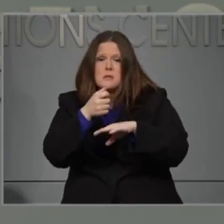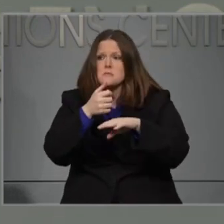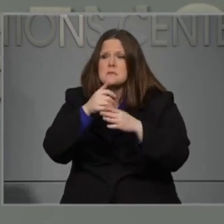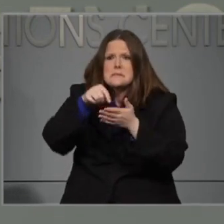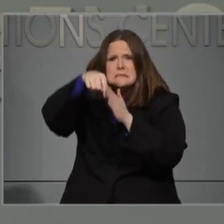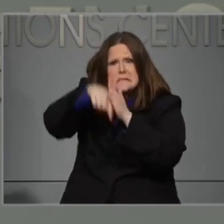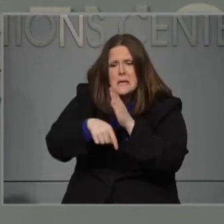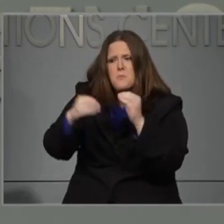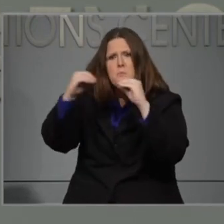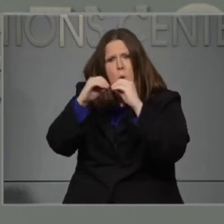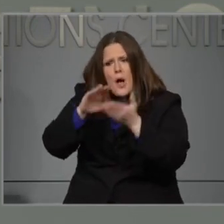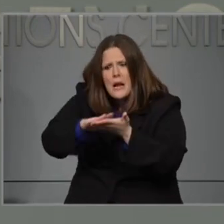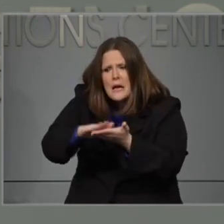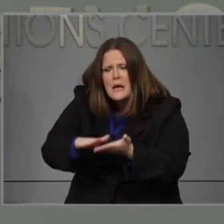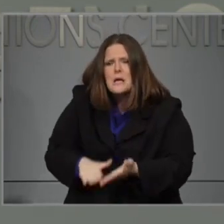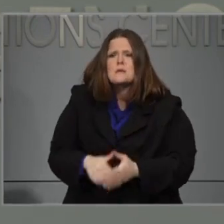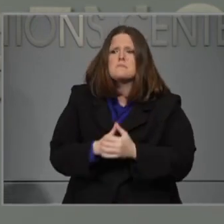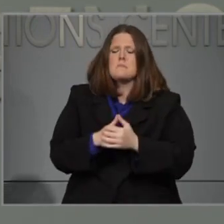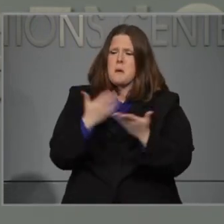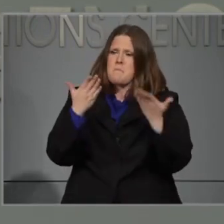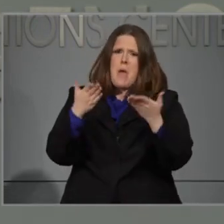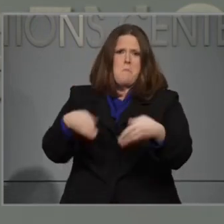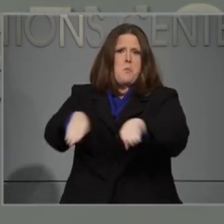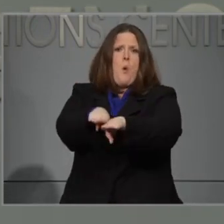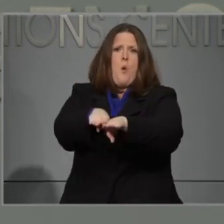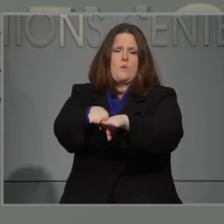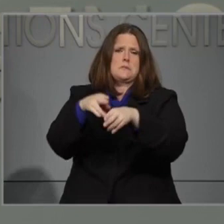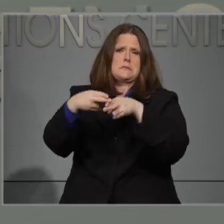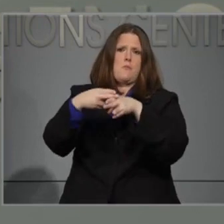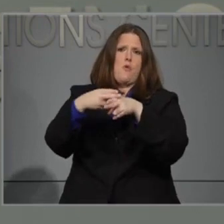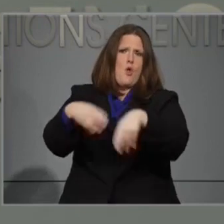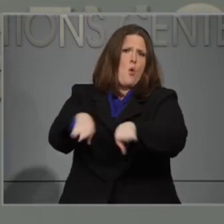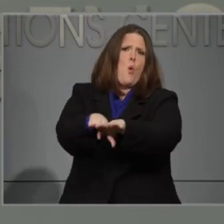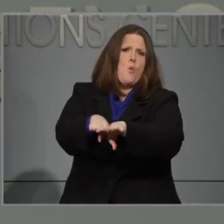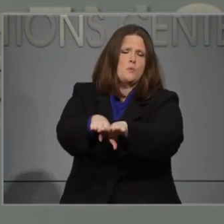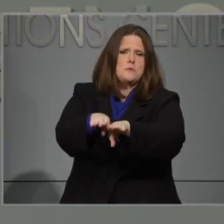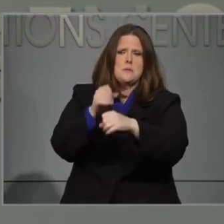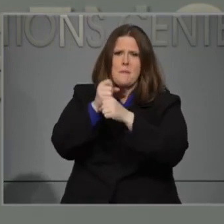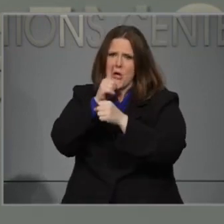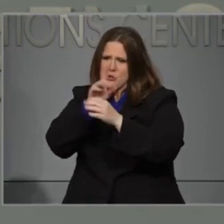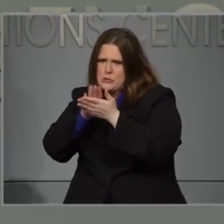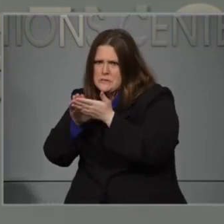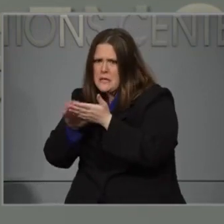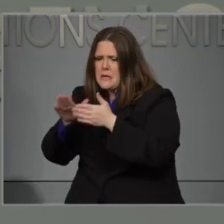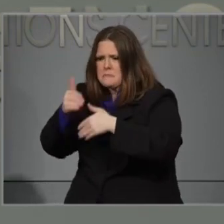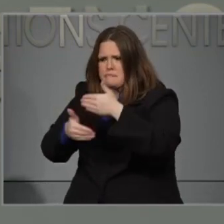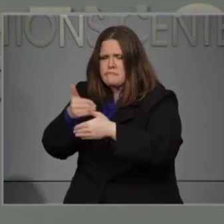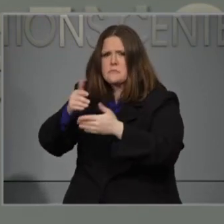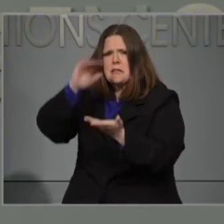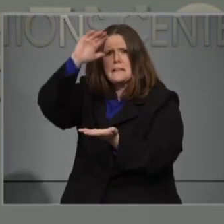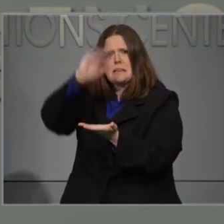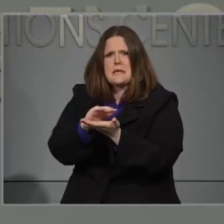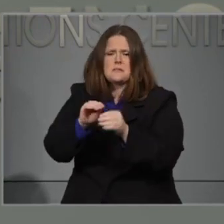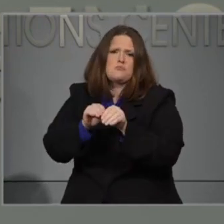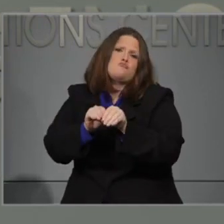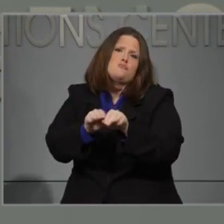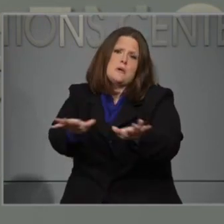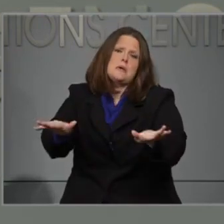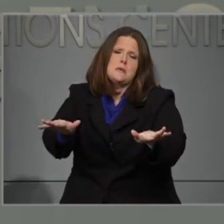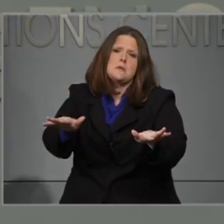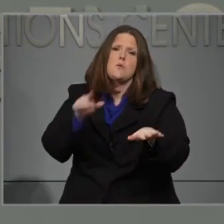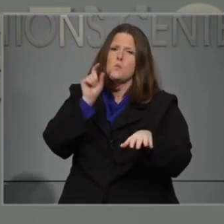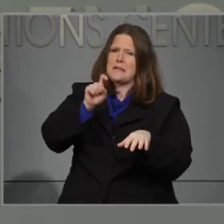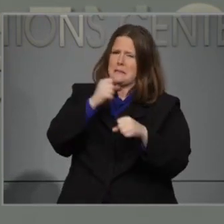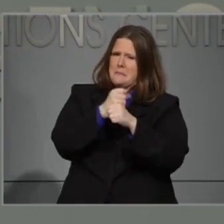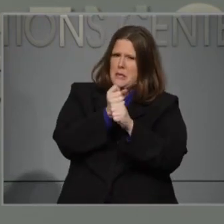deep cleaning or temporary closure or what have you that needs to be done in order to make sure that we don't see further viral spread. So